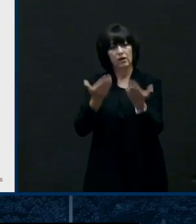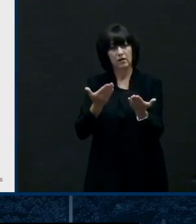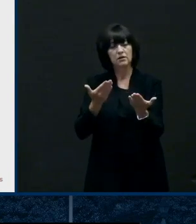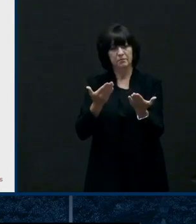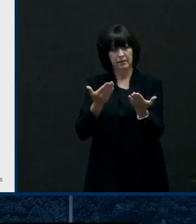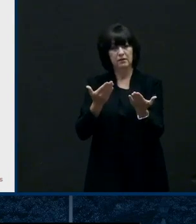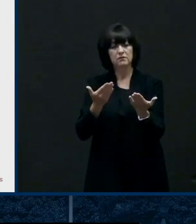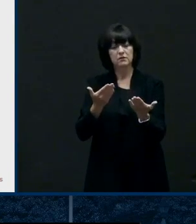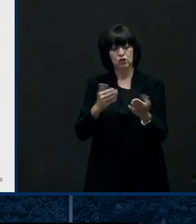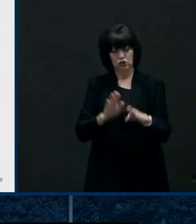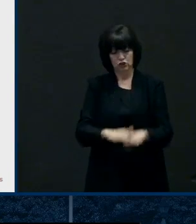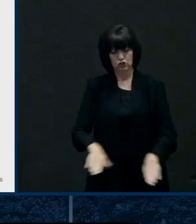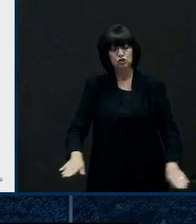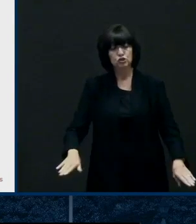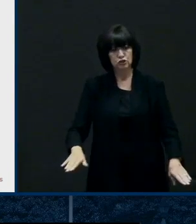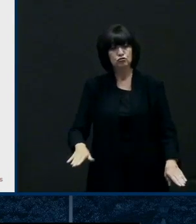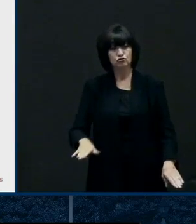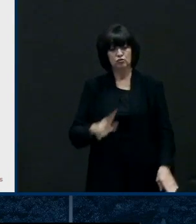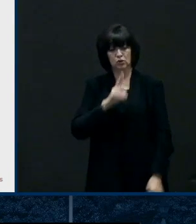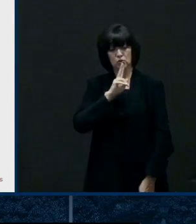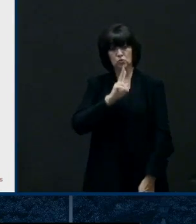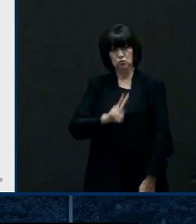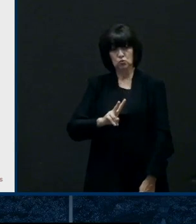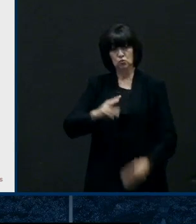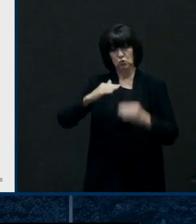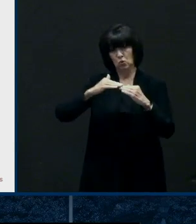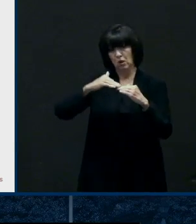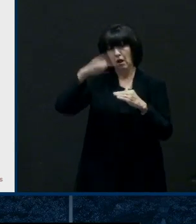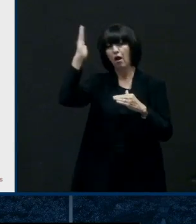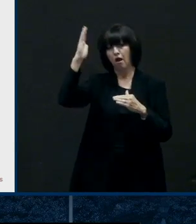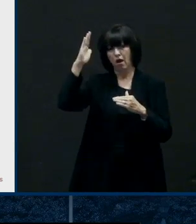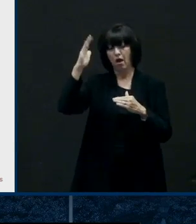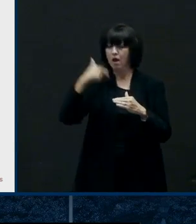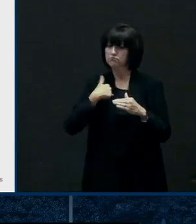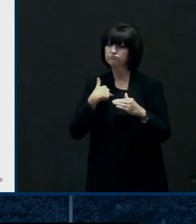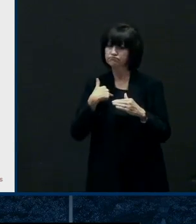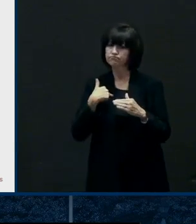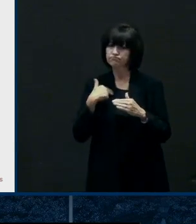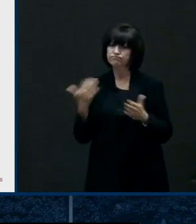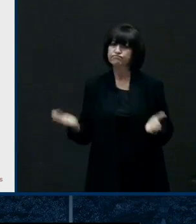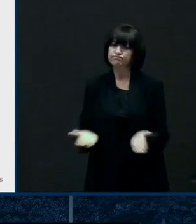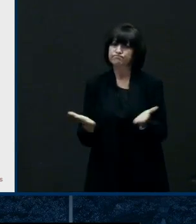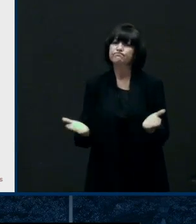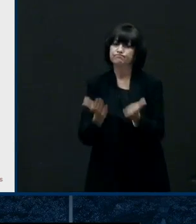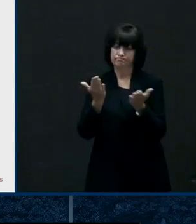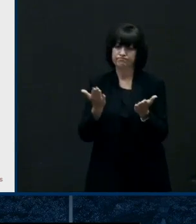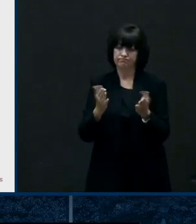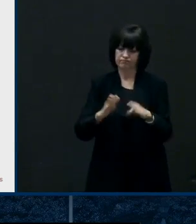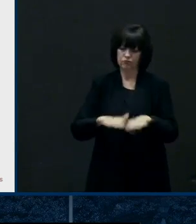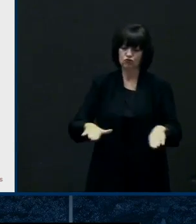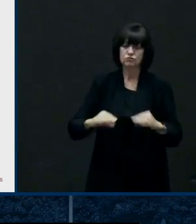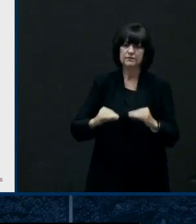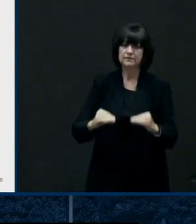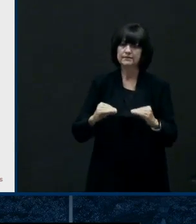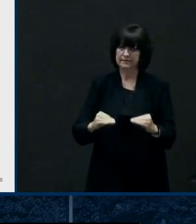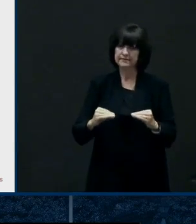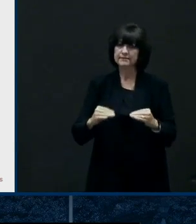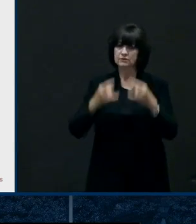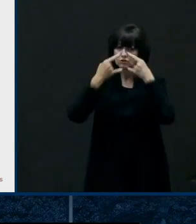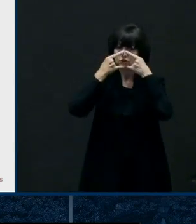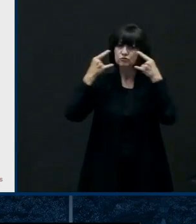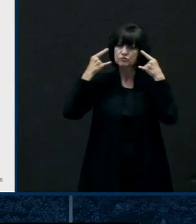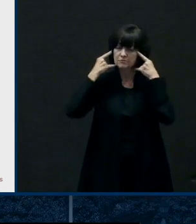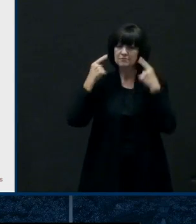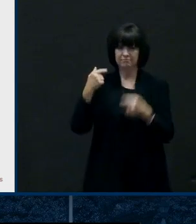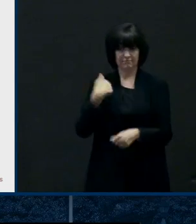strongly recommended and um what we are seeing out and about in fact i i just was at the mall recently um